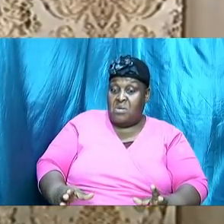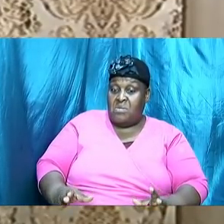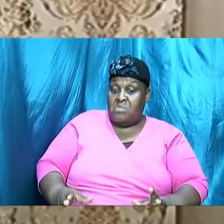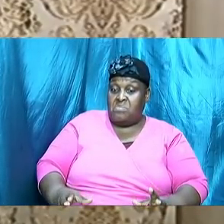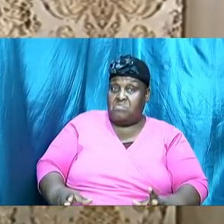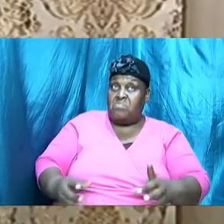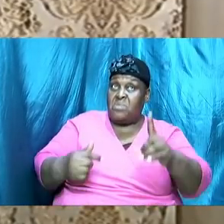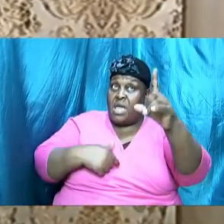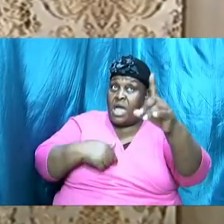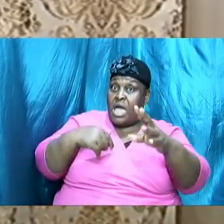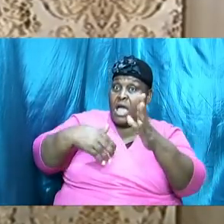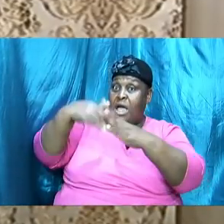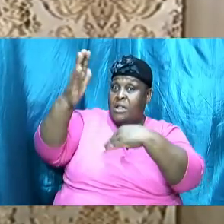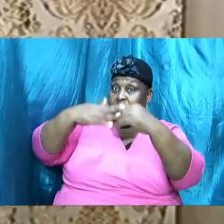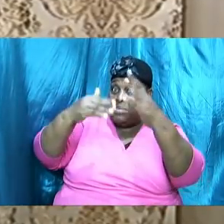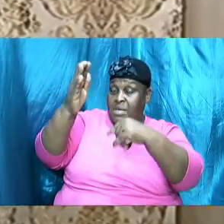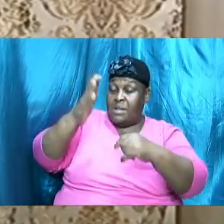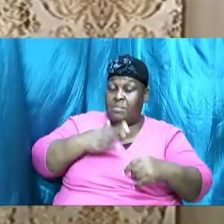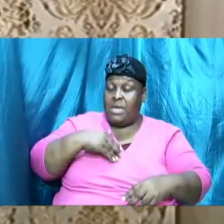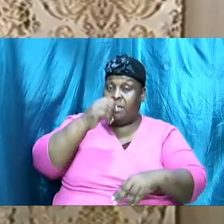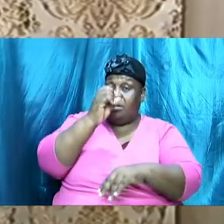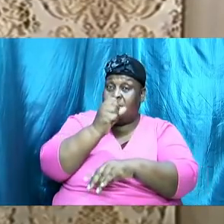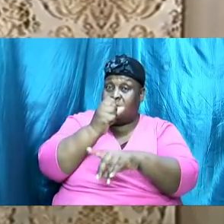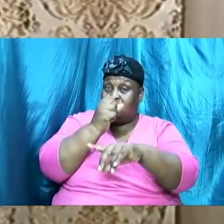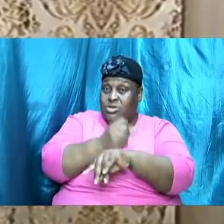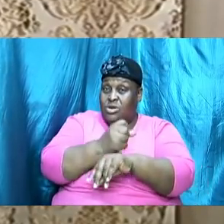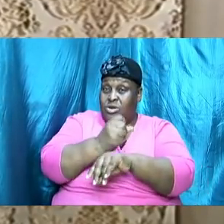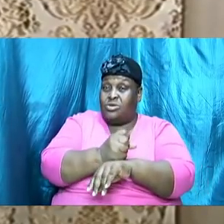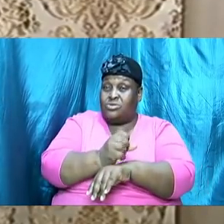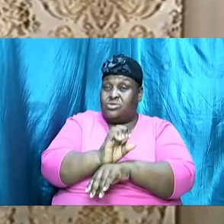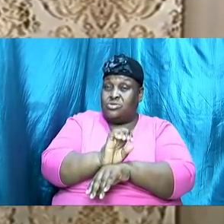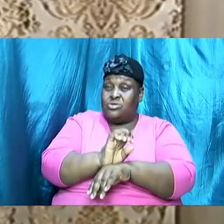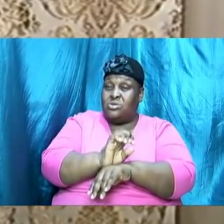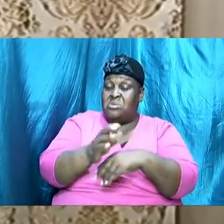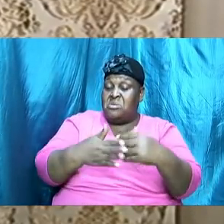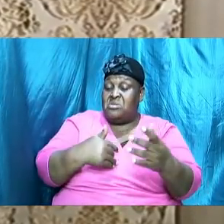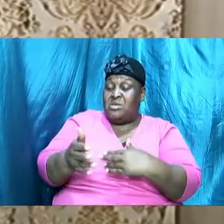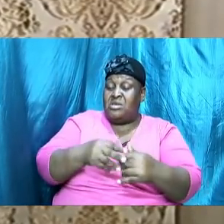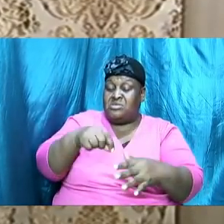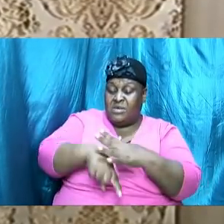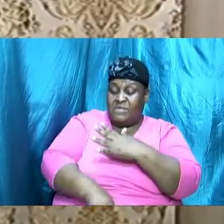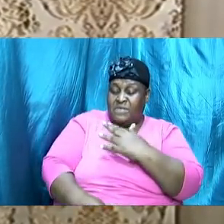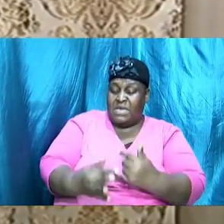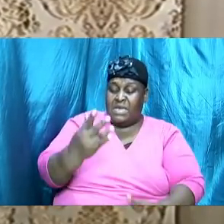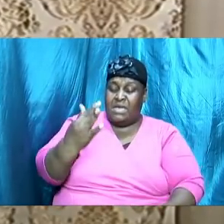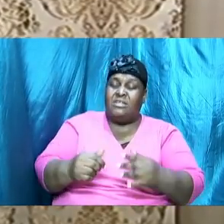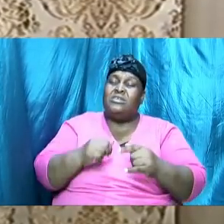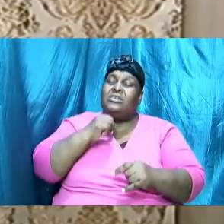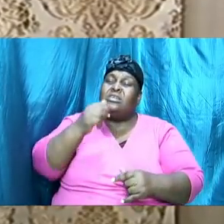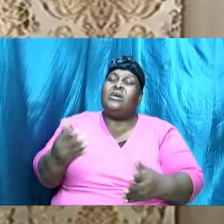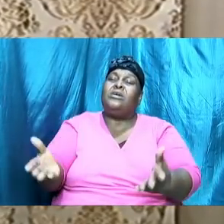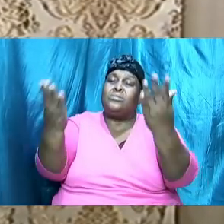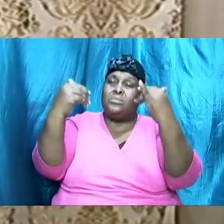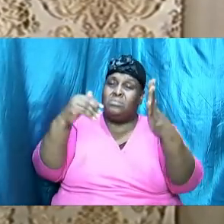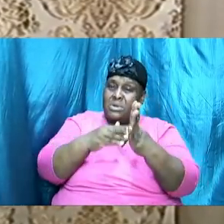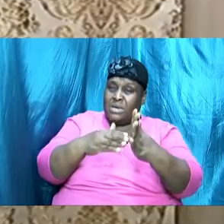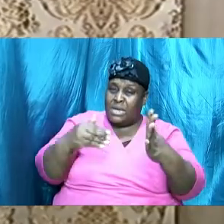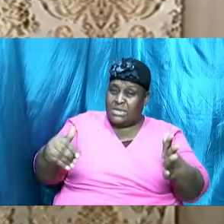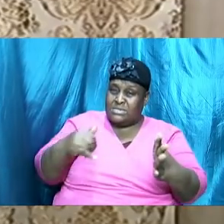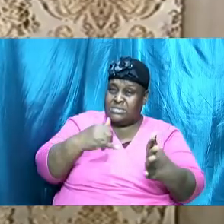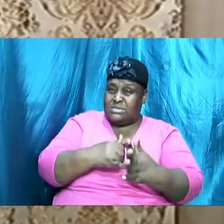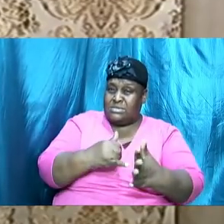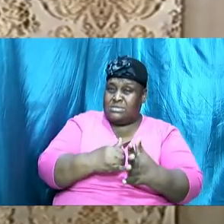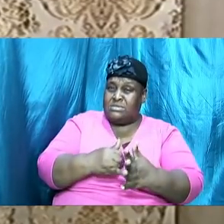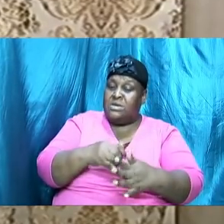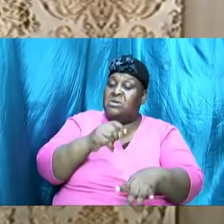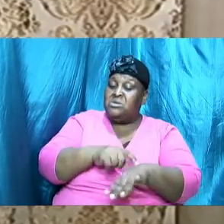I will build my church and the gates of hell shall not prevail against it. The time